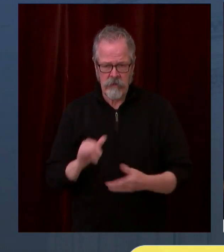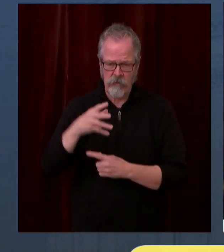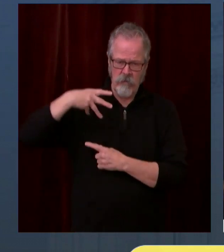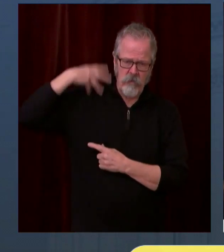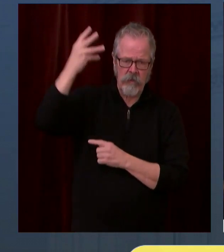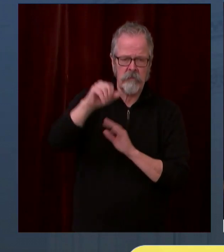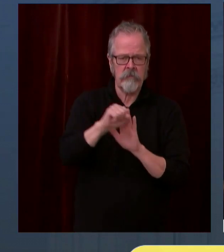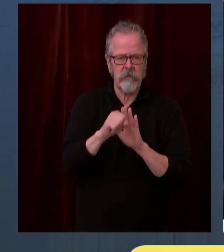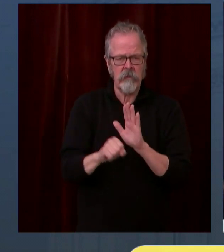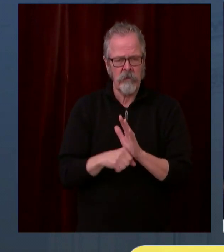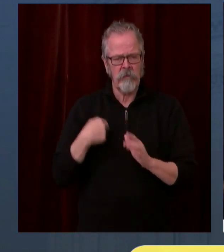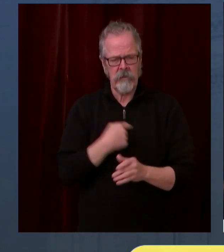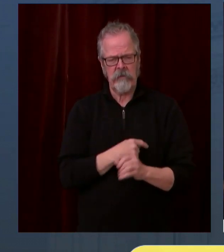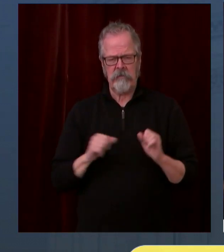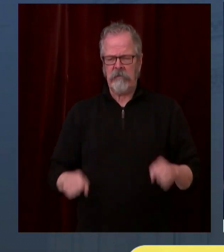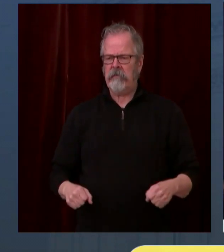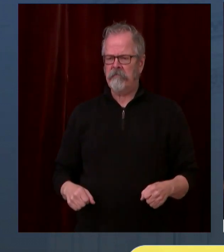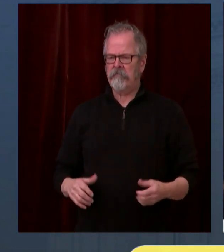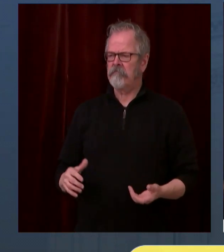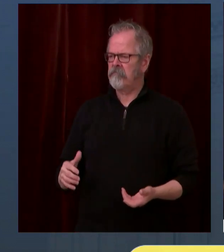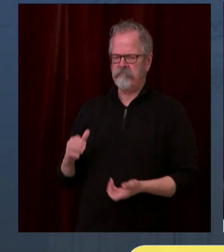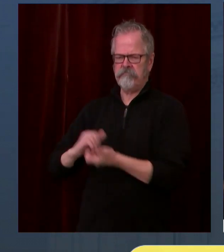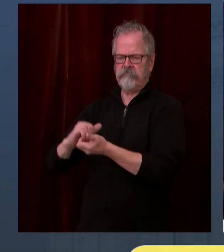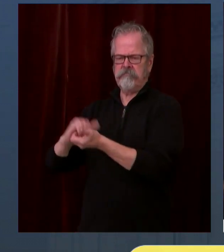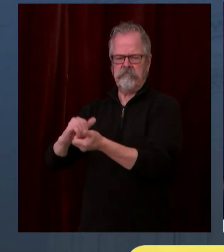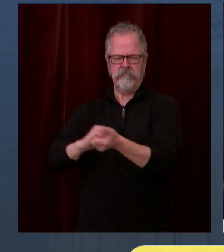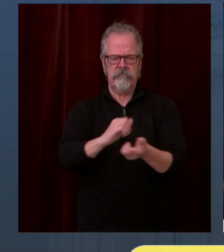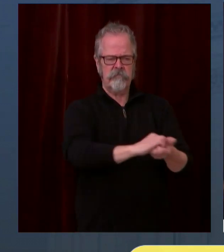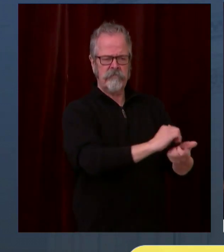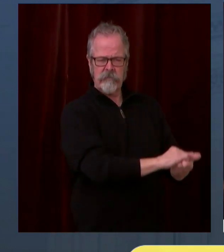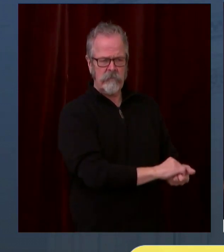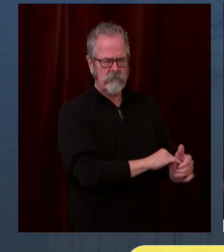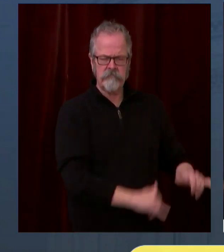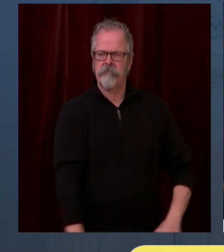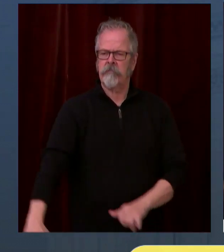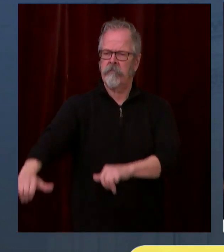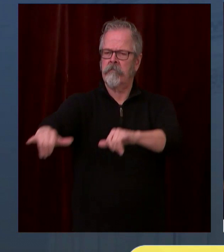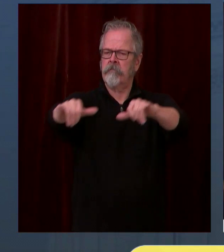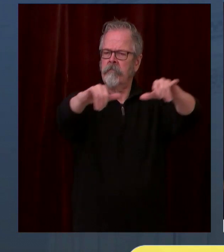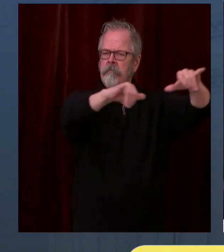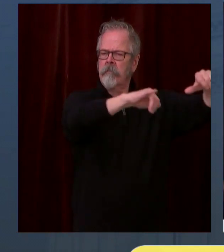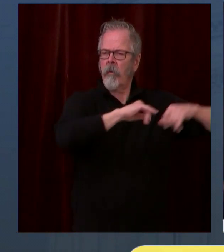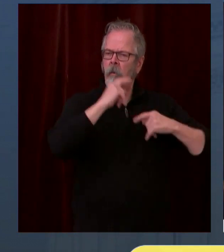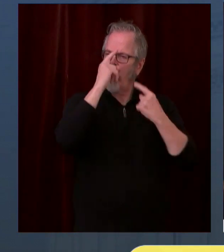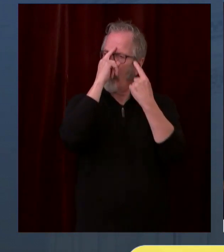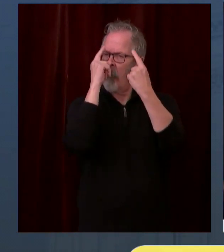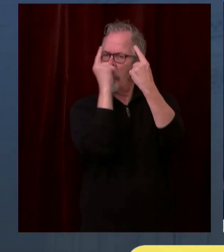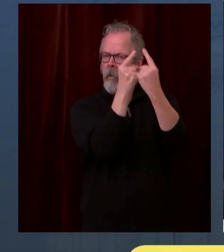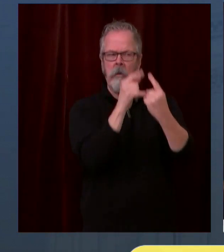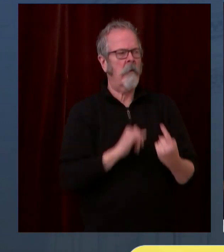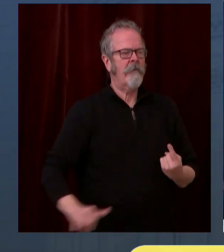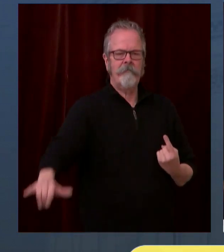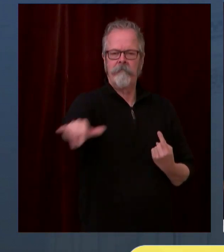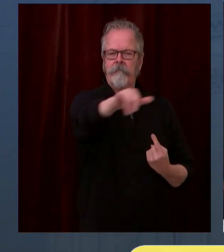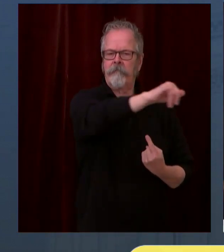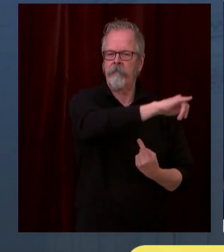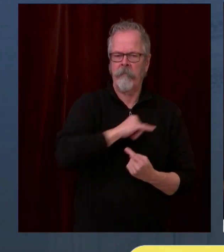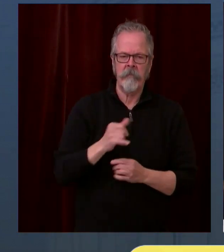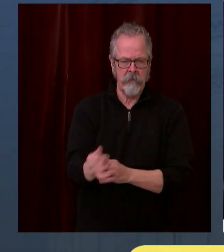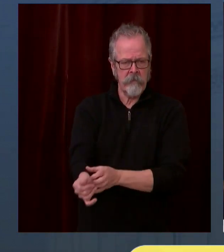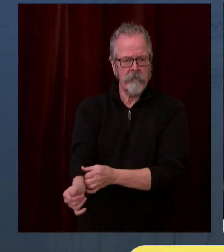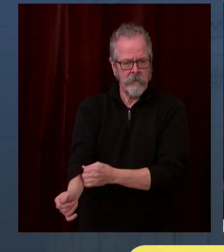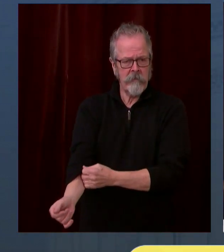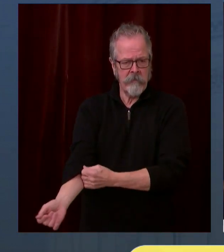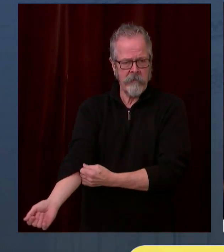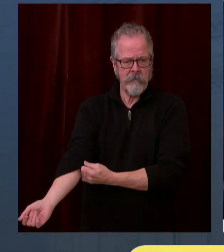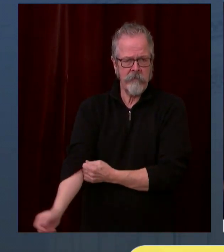goal, and to support our public sector leaders as they work to scale up vaccination capability across the state of Washington. And